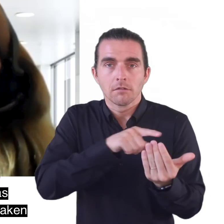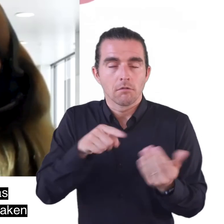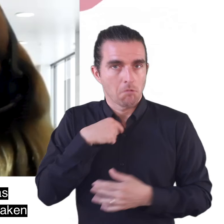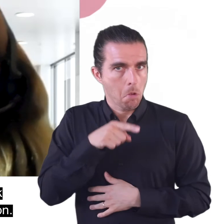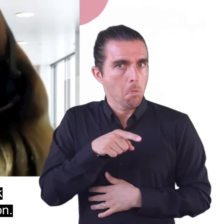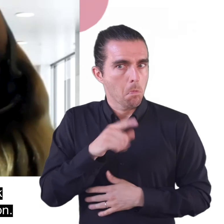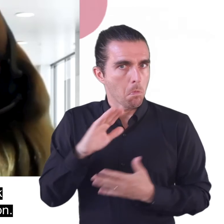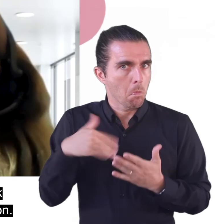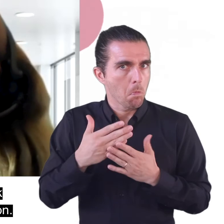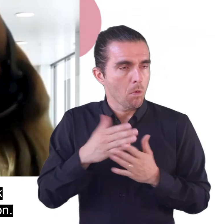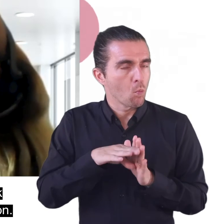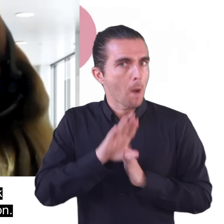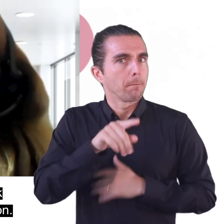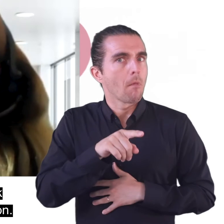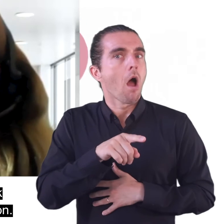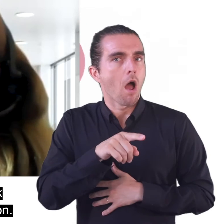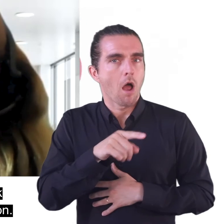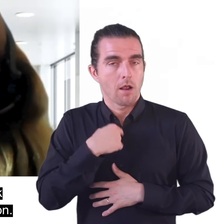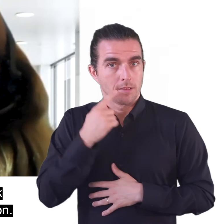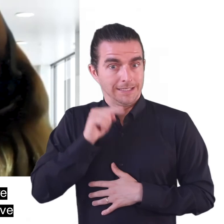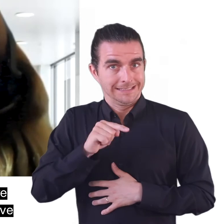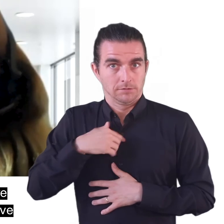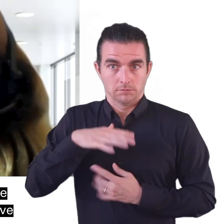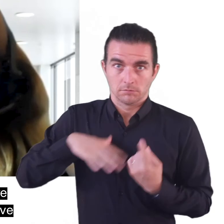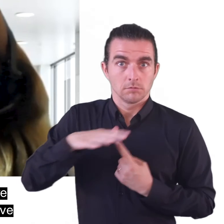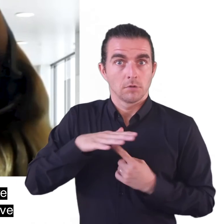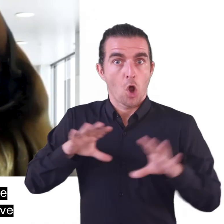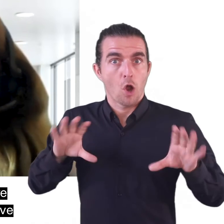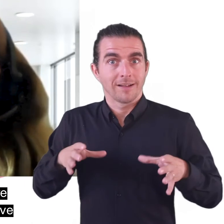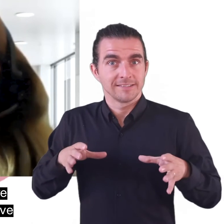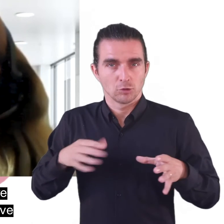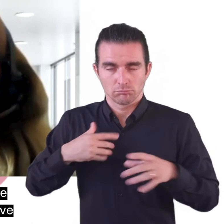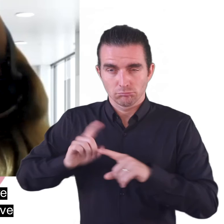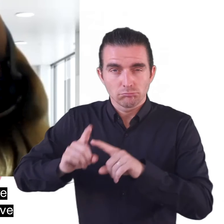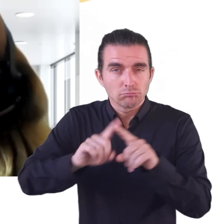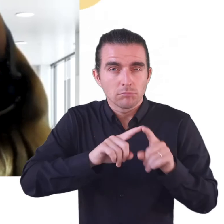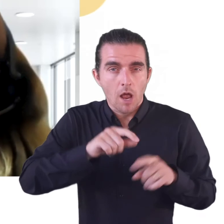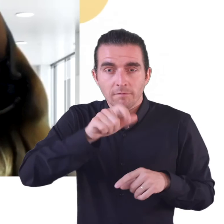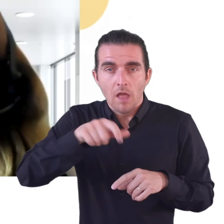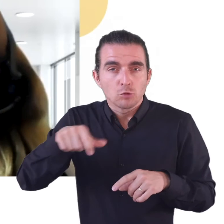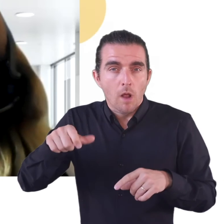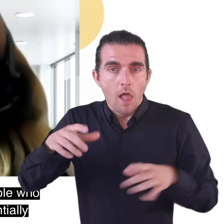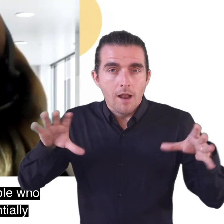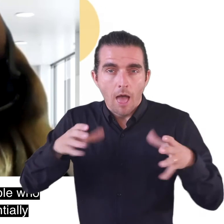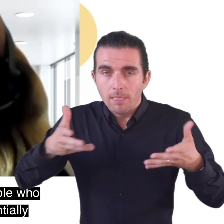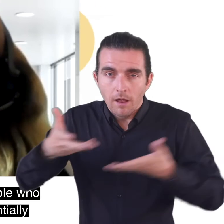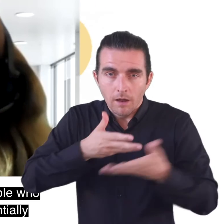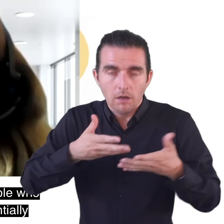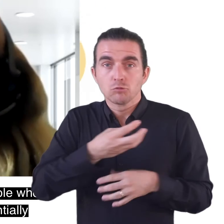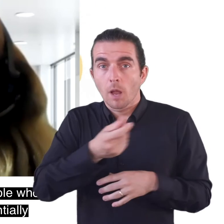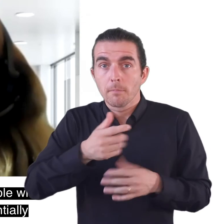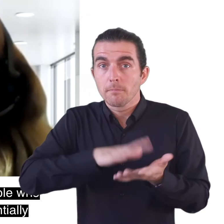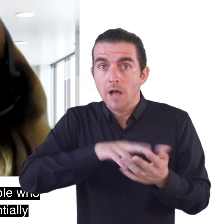taken taken a light i think within the organization um and it's a it's a mixture of individuals who have come together some are